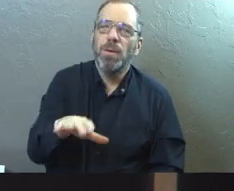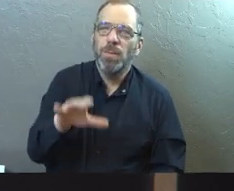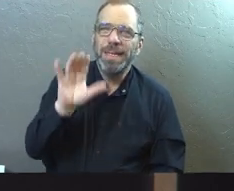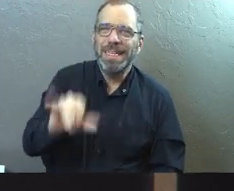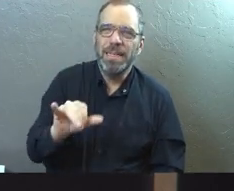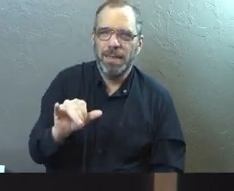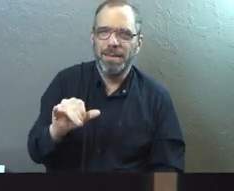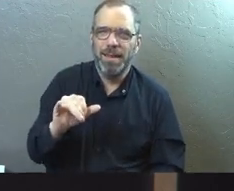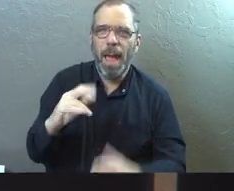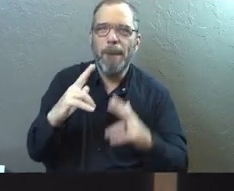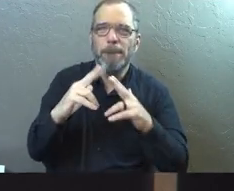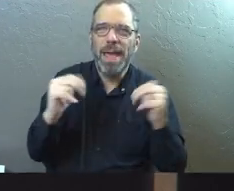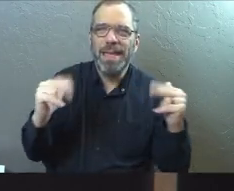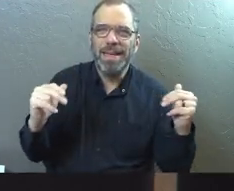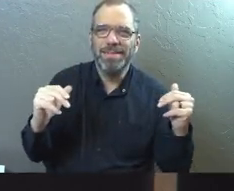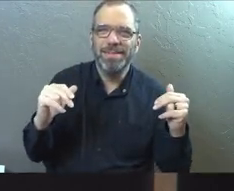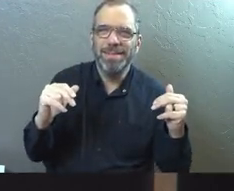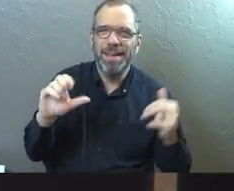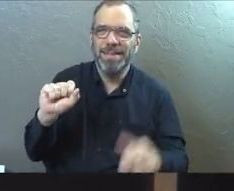of bacon.